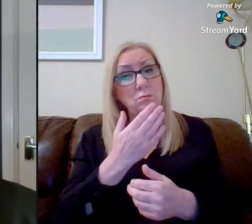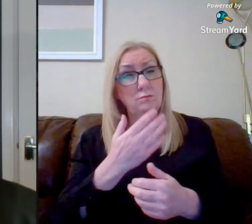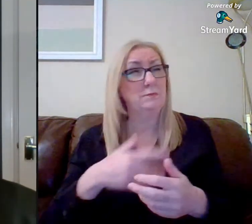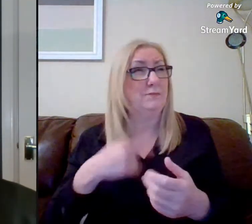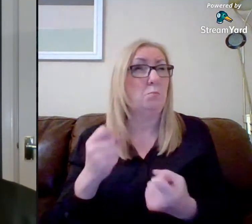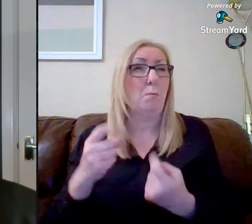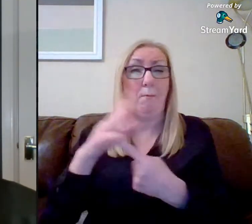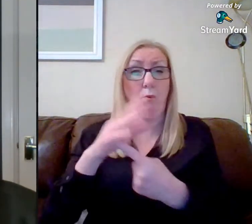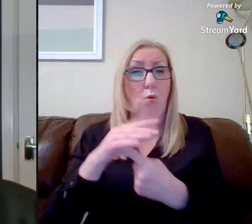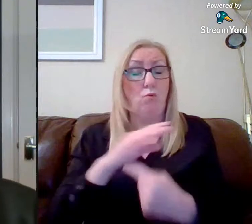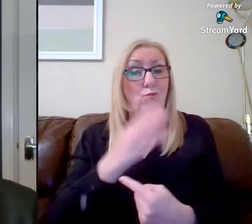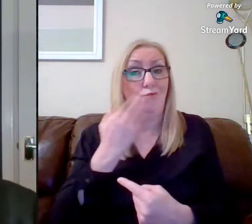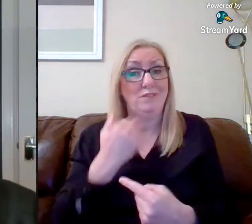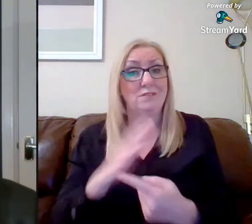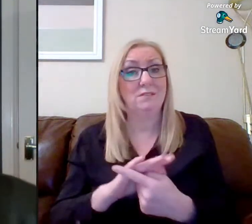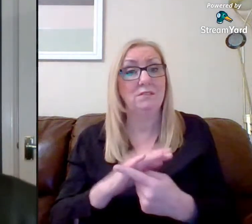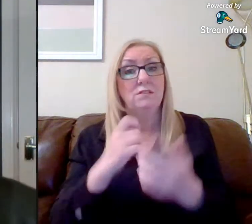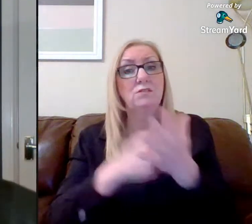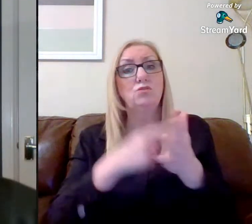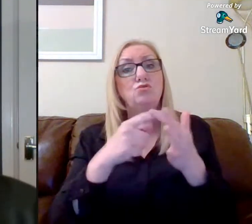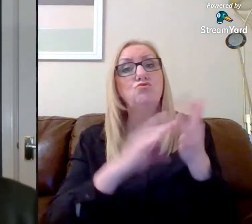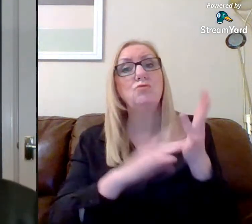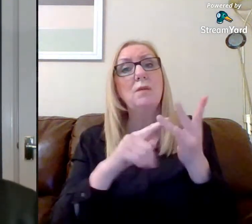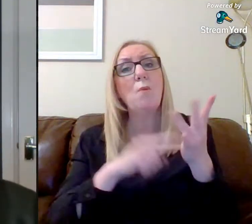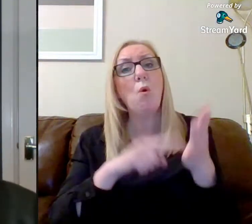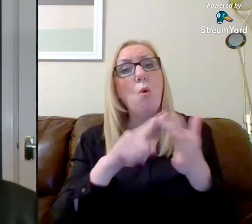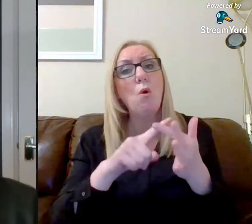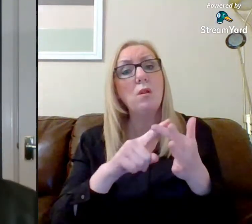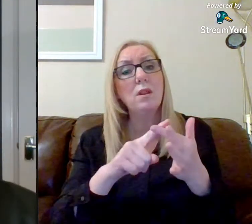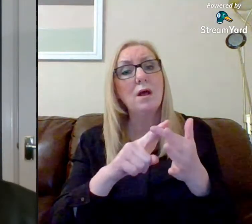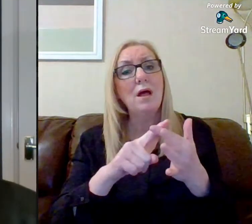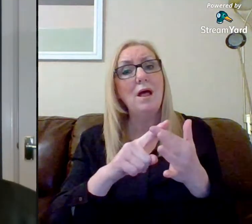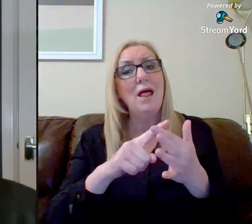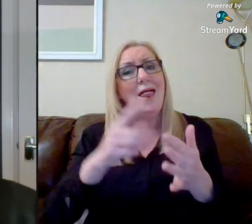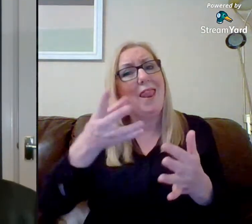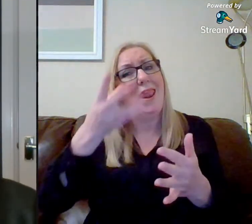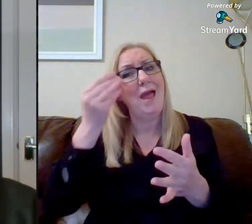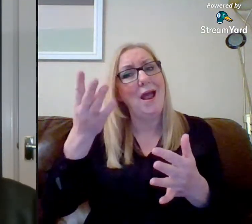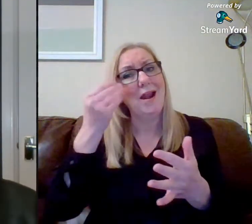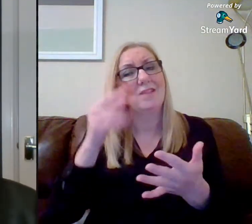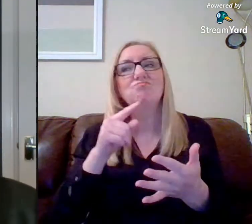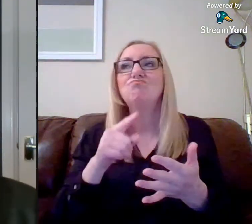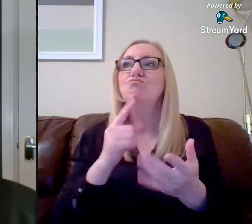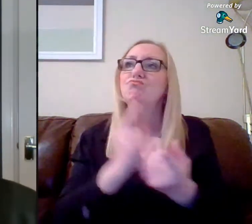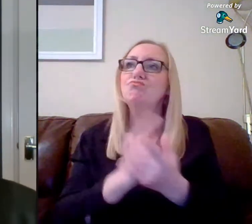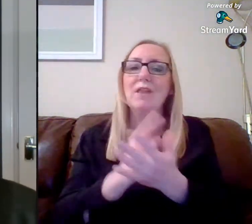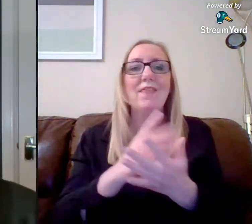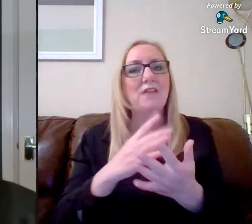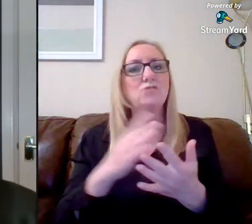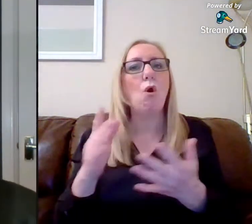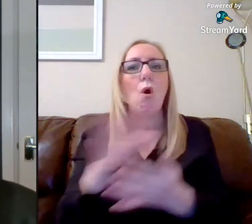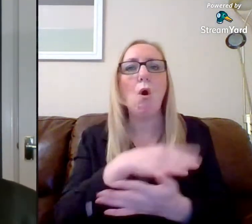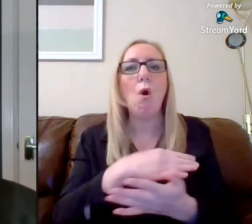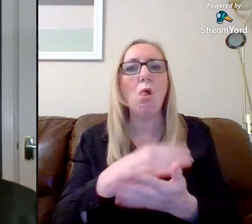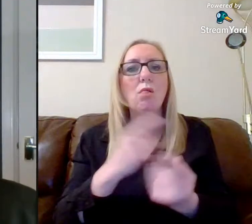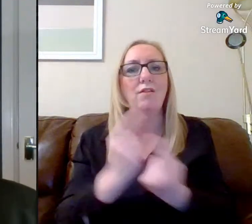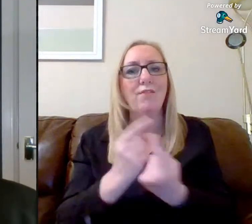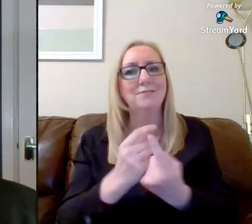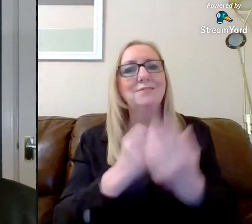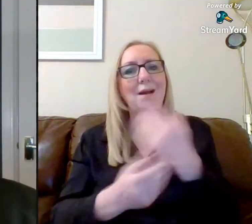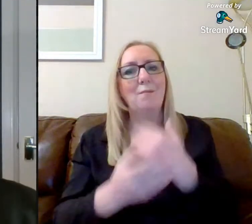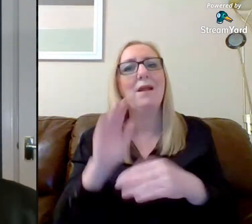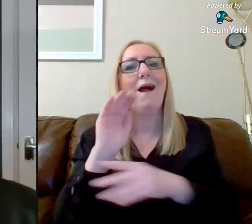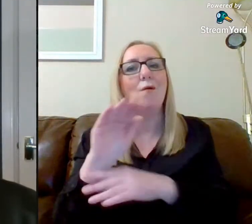is remote learning. Remote learning is the catch-all term for all the learning that's taking place outside of the school.